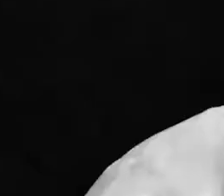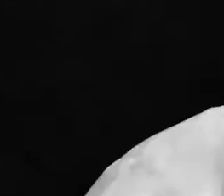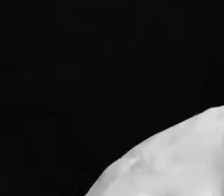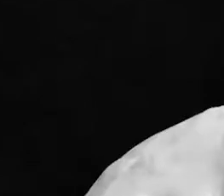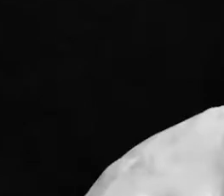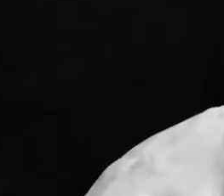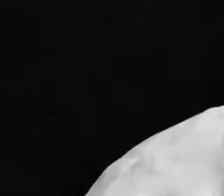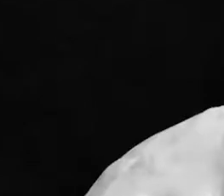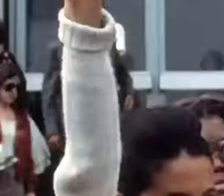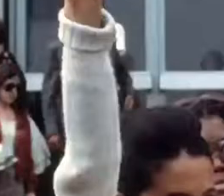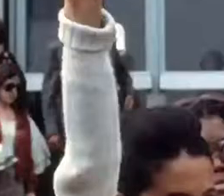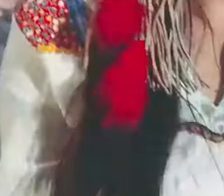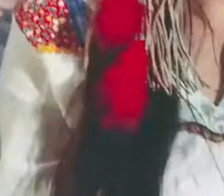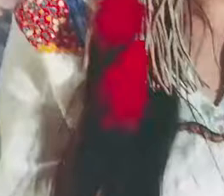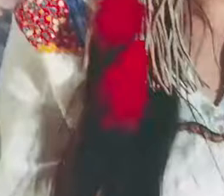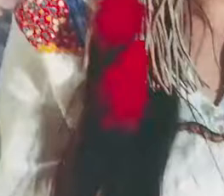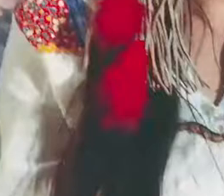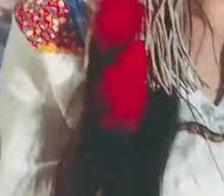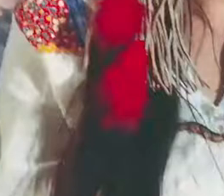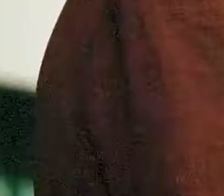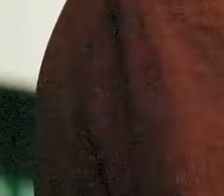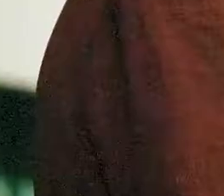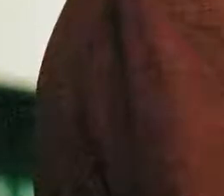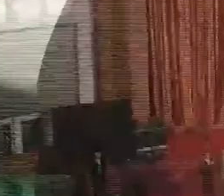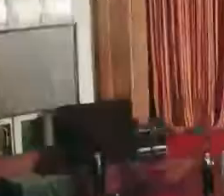Thank you very